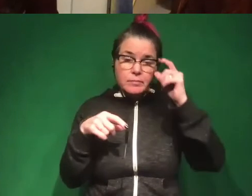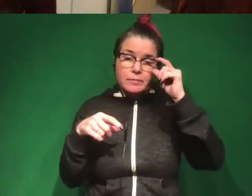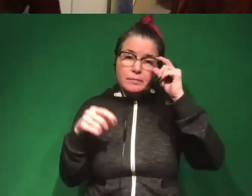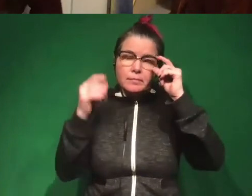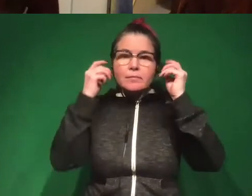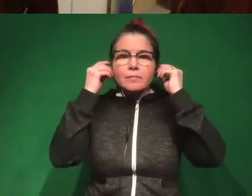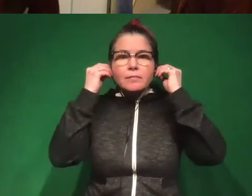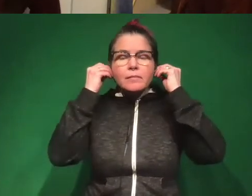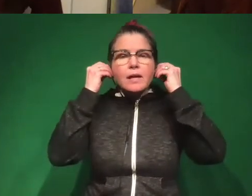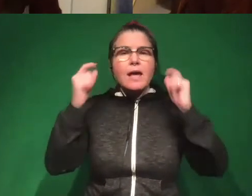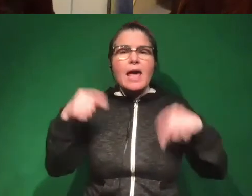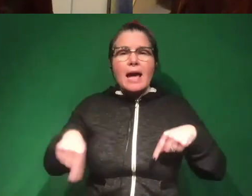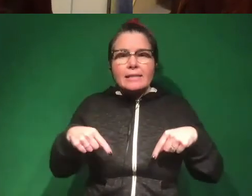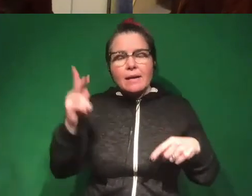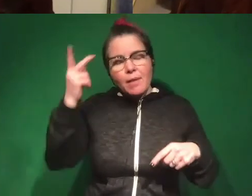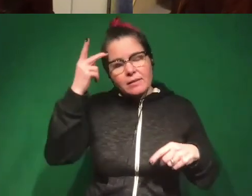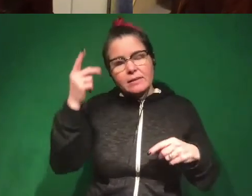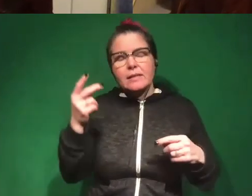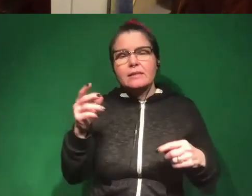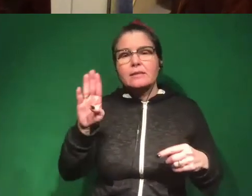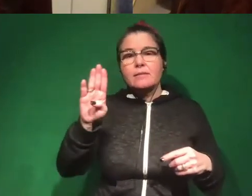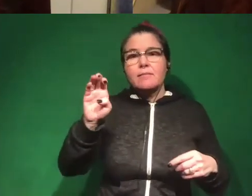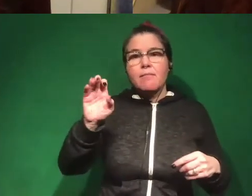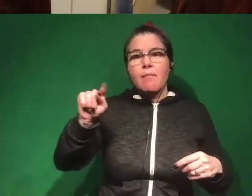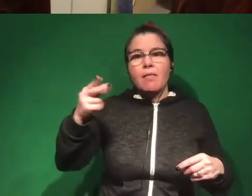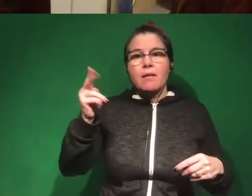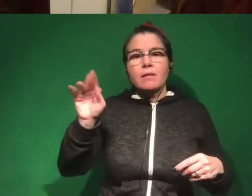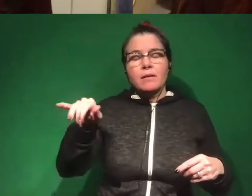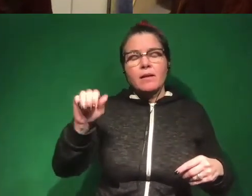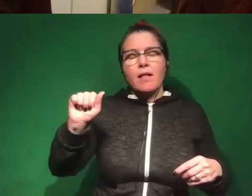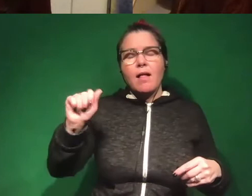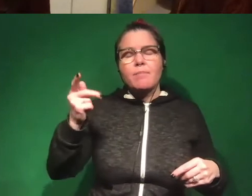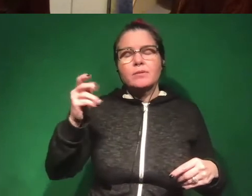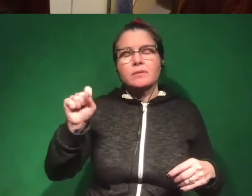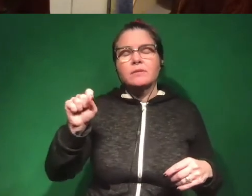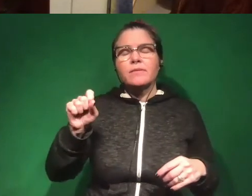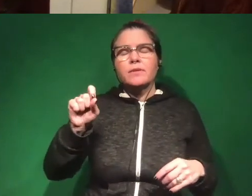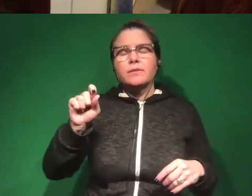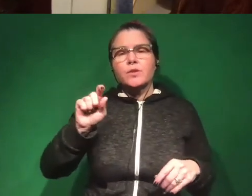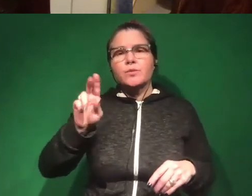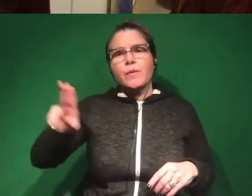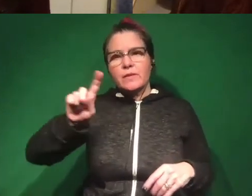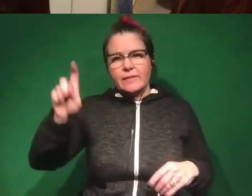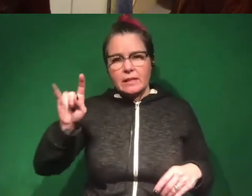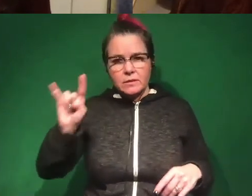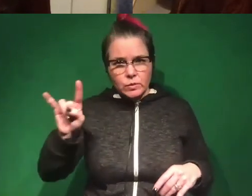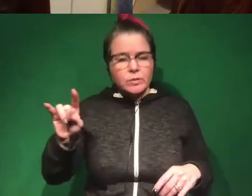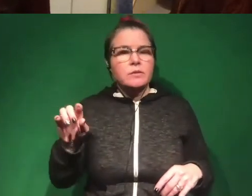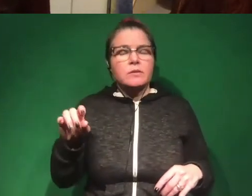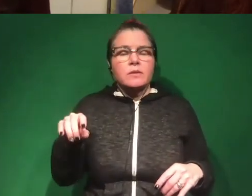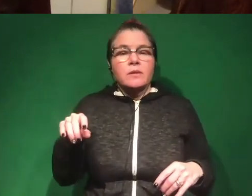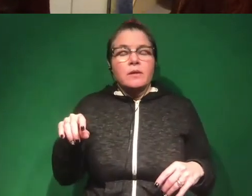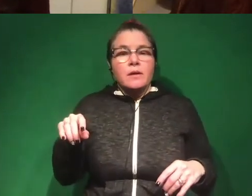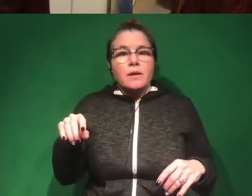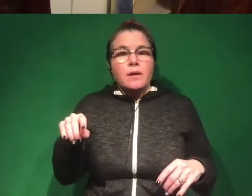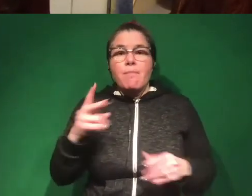the anxiety and politics guests that I'll have next week, Bethany Albertson, at the university of Texas and Shauna Guderian, um, uh, are both